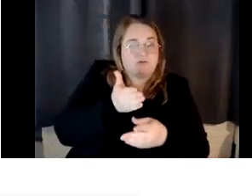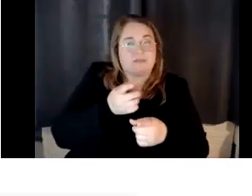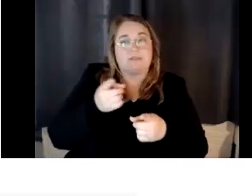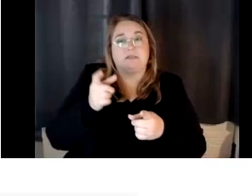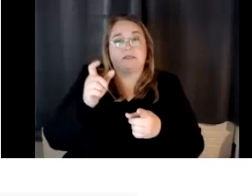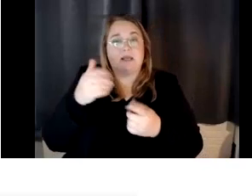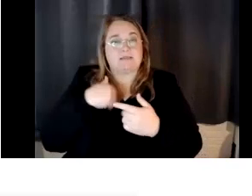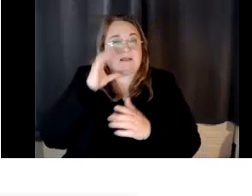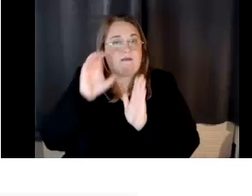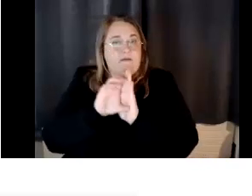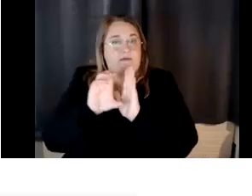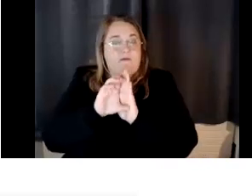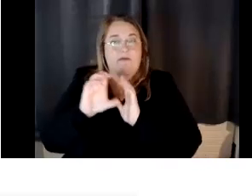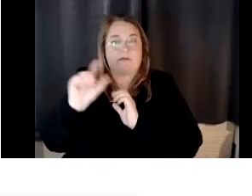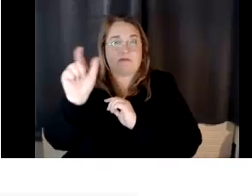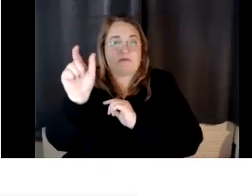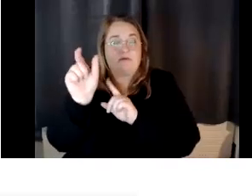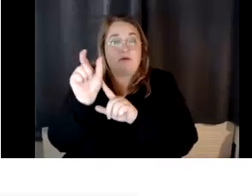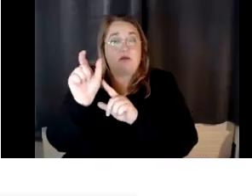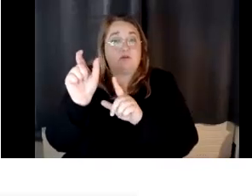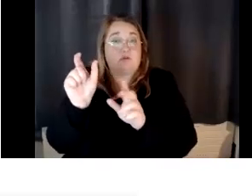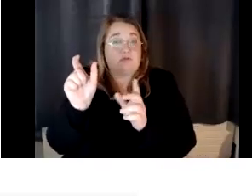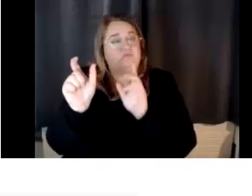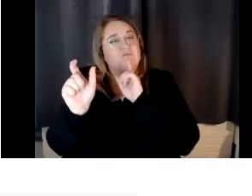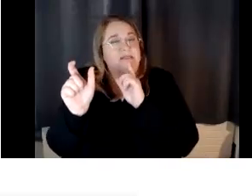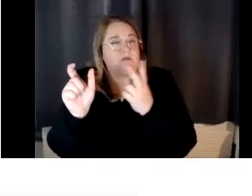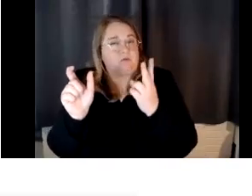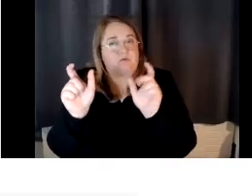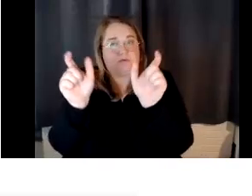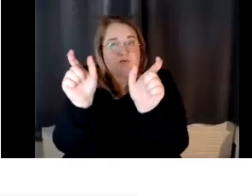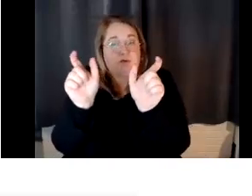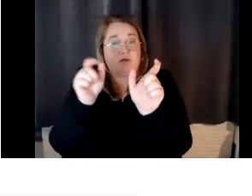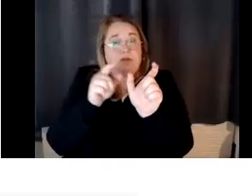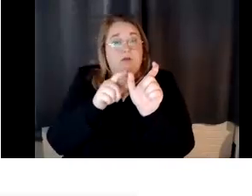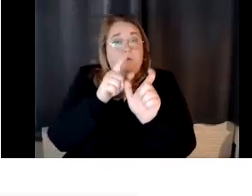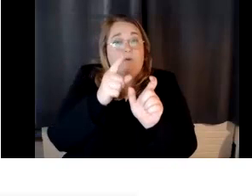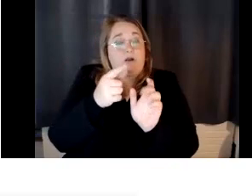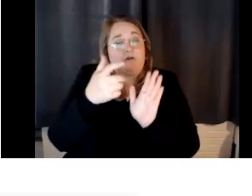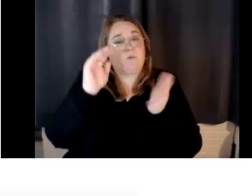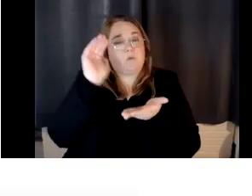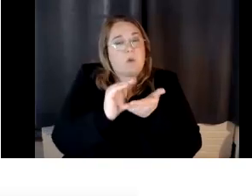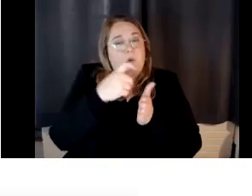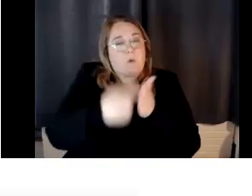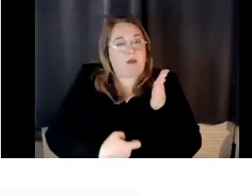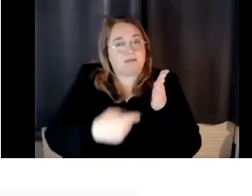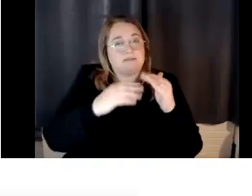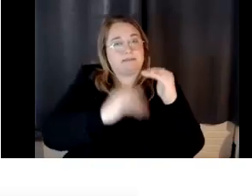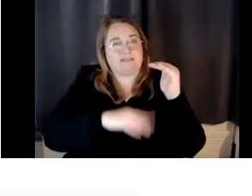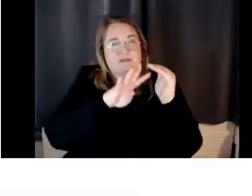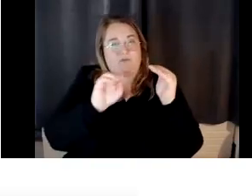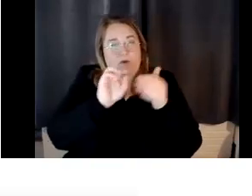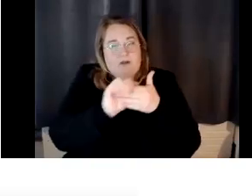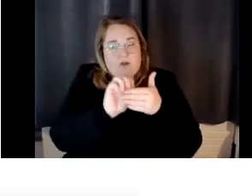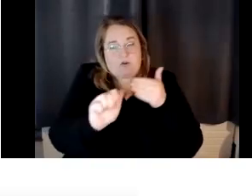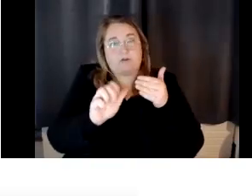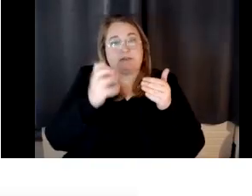there's actually two ones, a low cost icon. If you're, if your course is less than $40, you'll have the low cost icon. It's like a little